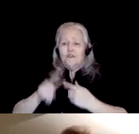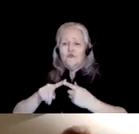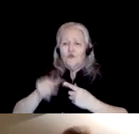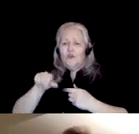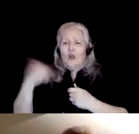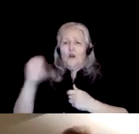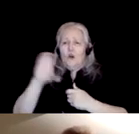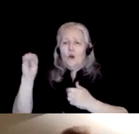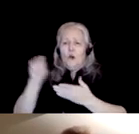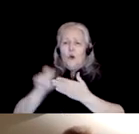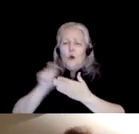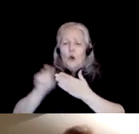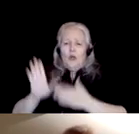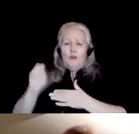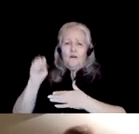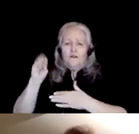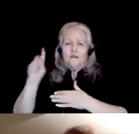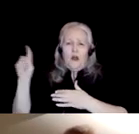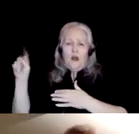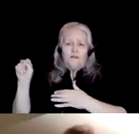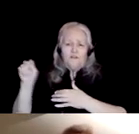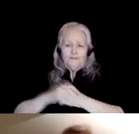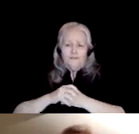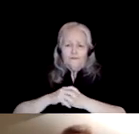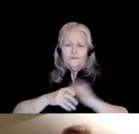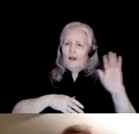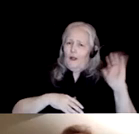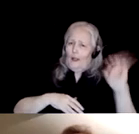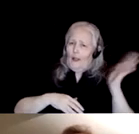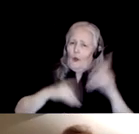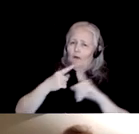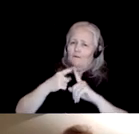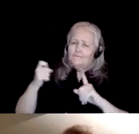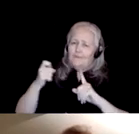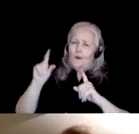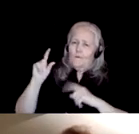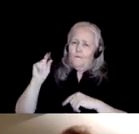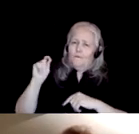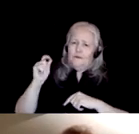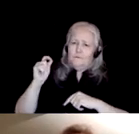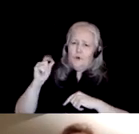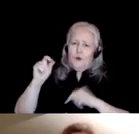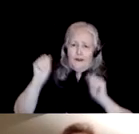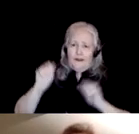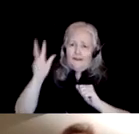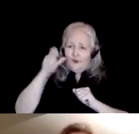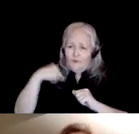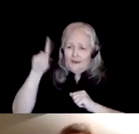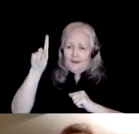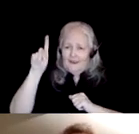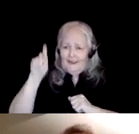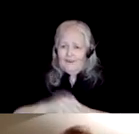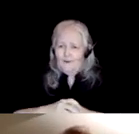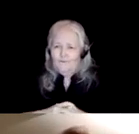scott hello greetings from singapore can you hear me yep yes